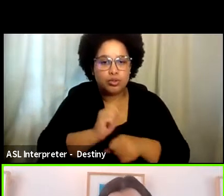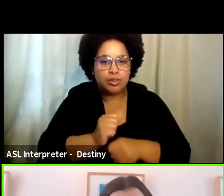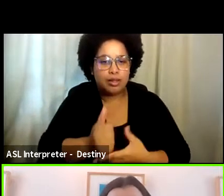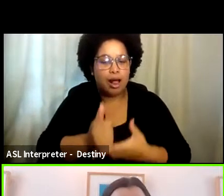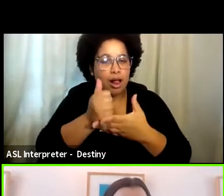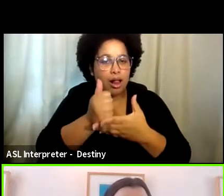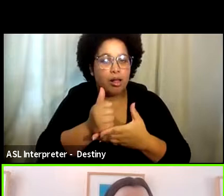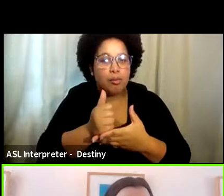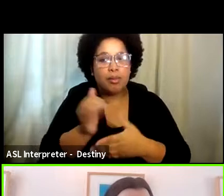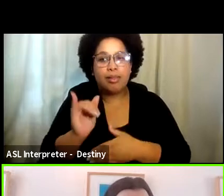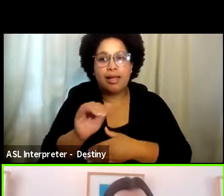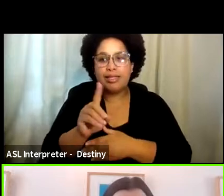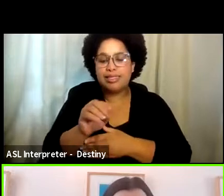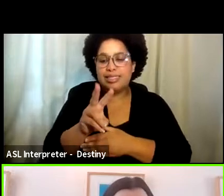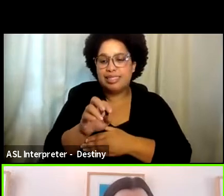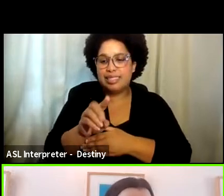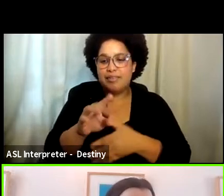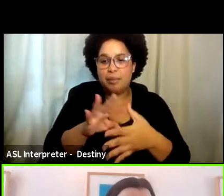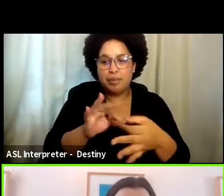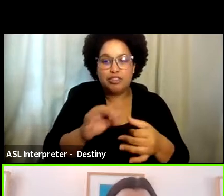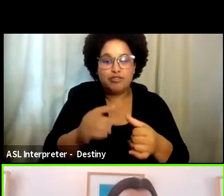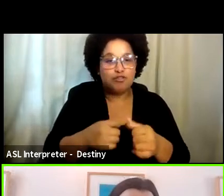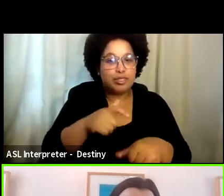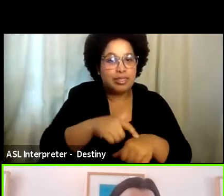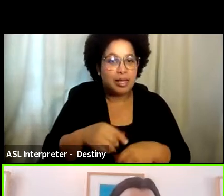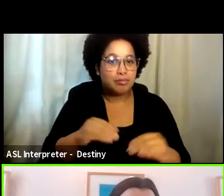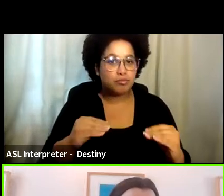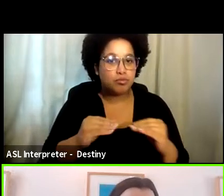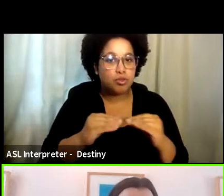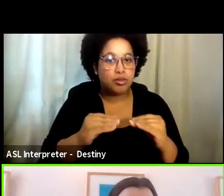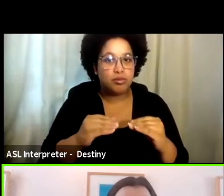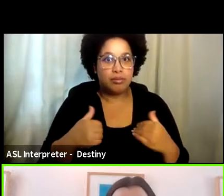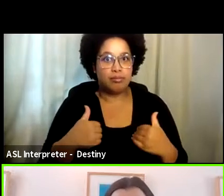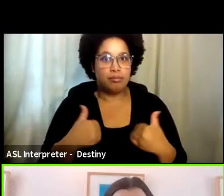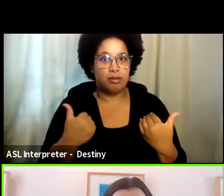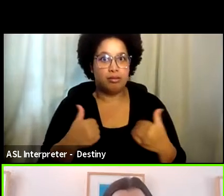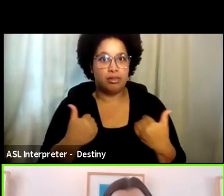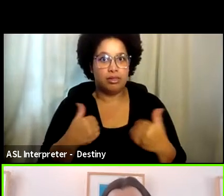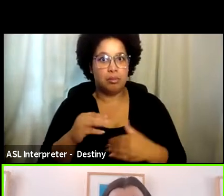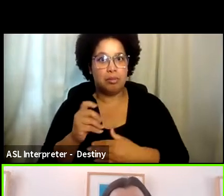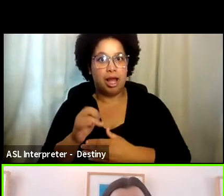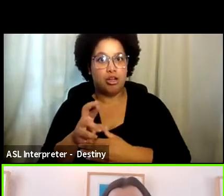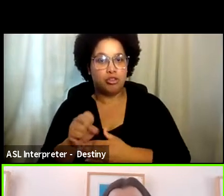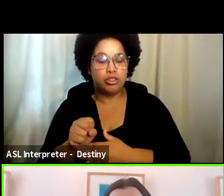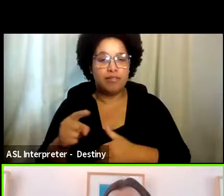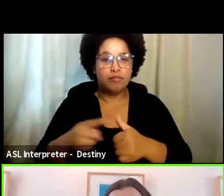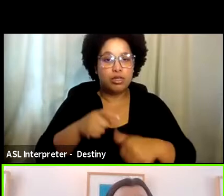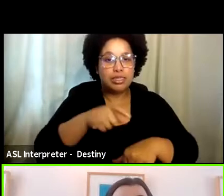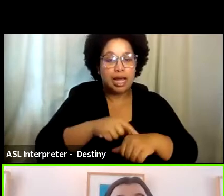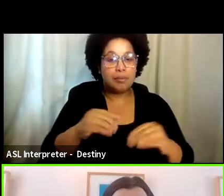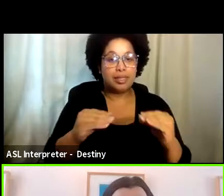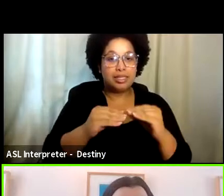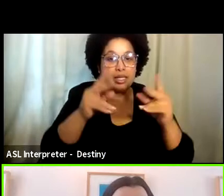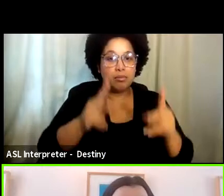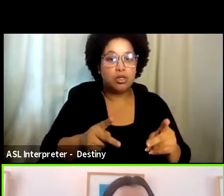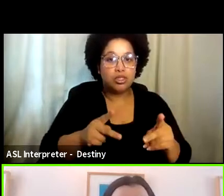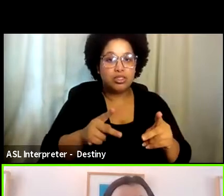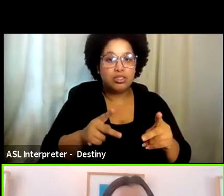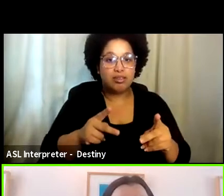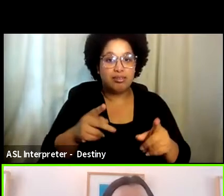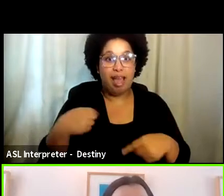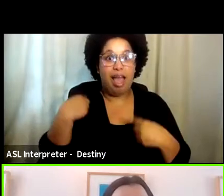are like David mentioned, first kisses, especially between minors, some people, they have their first experience ever kissing someone ever